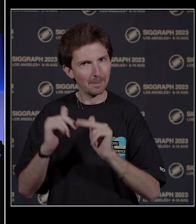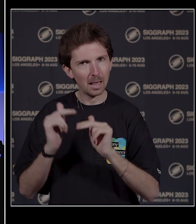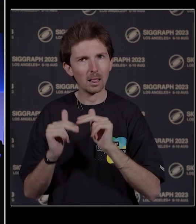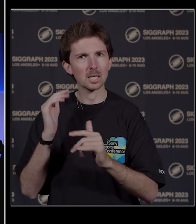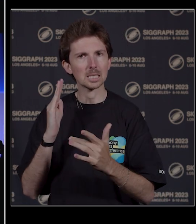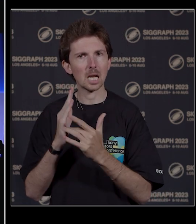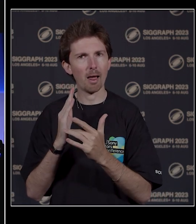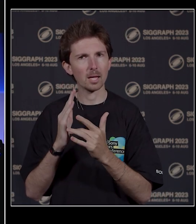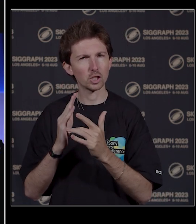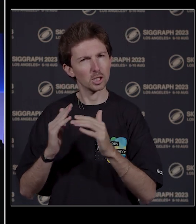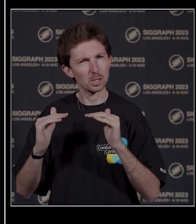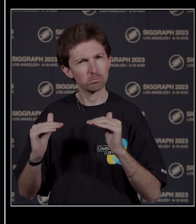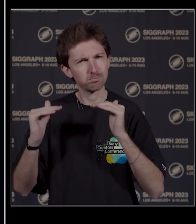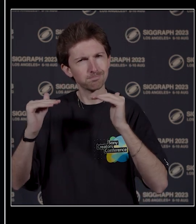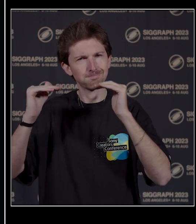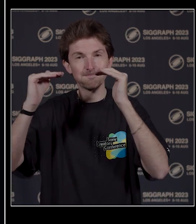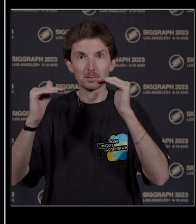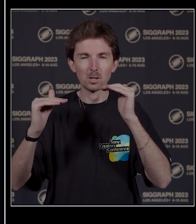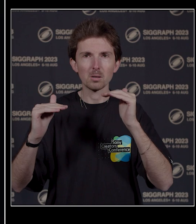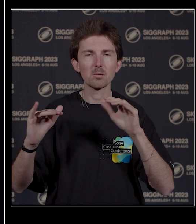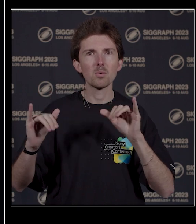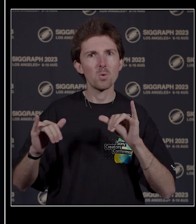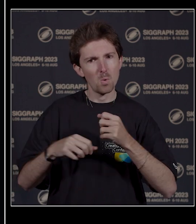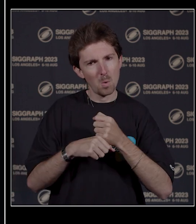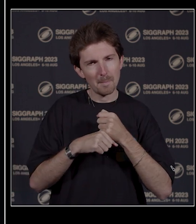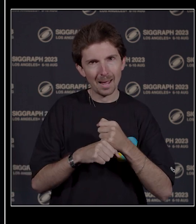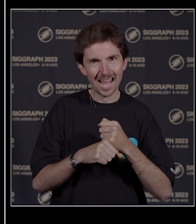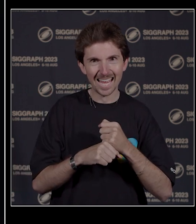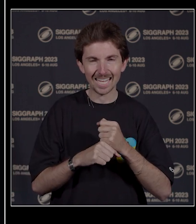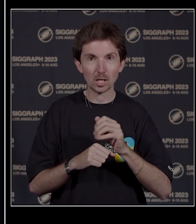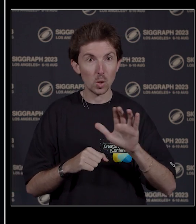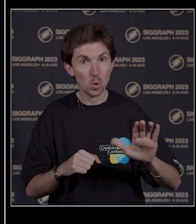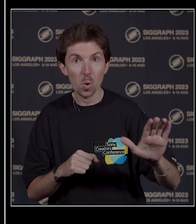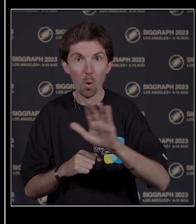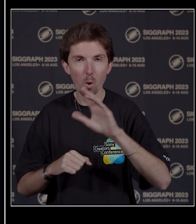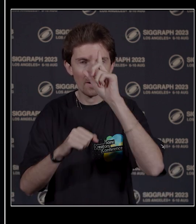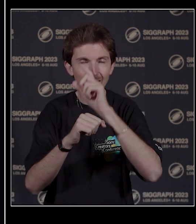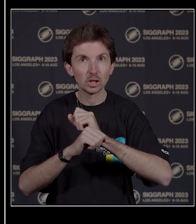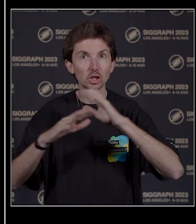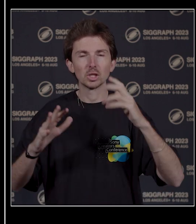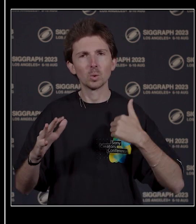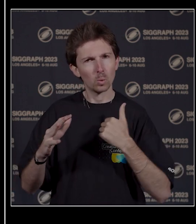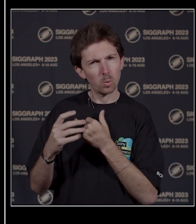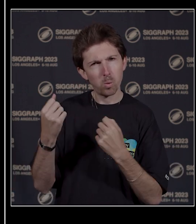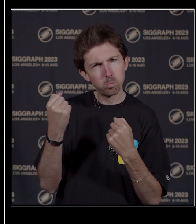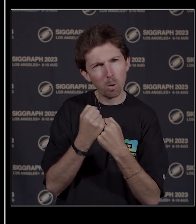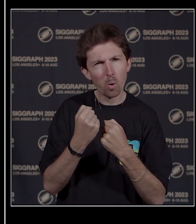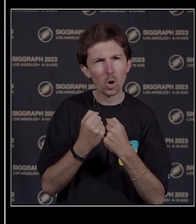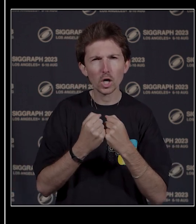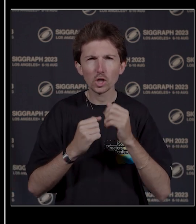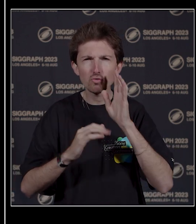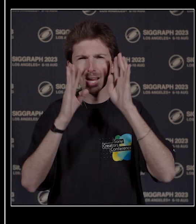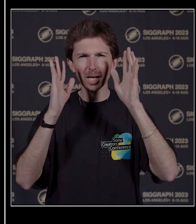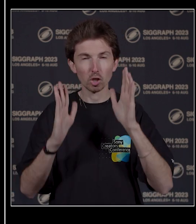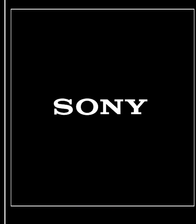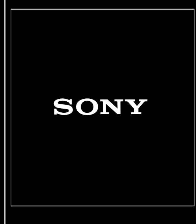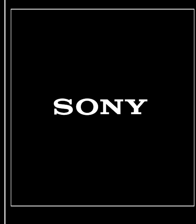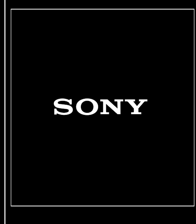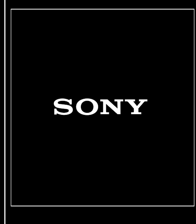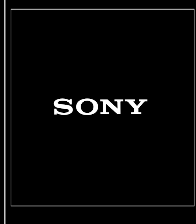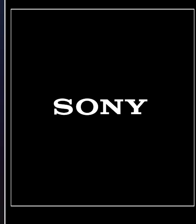helps to realize your creative visions. We are here for creators. We are here for creators. for